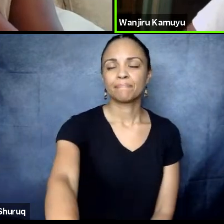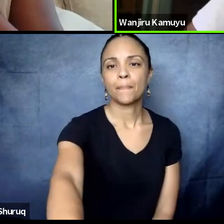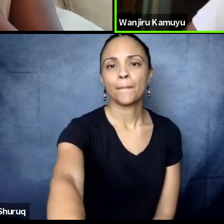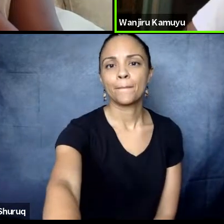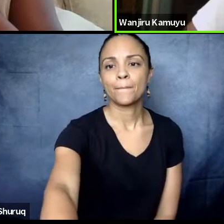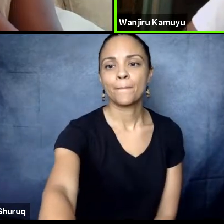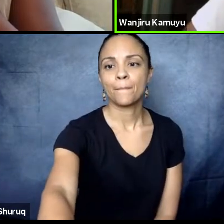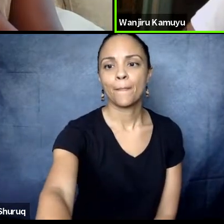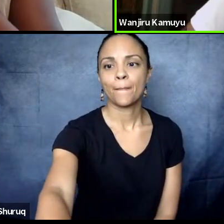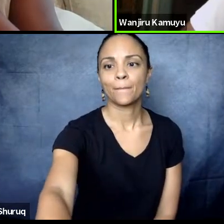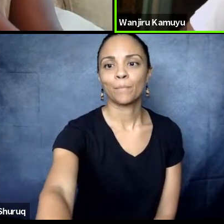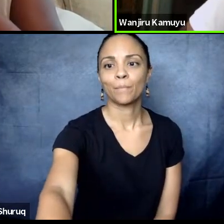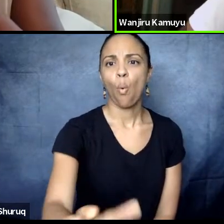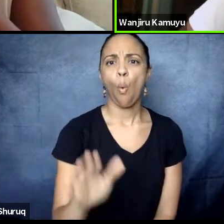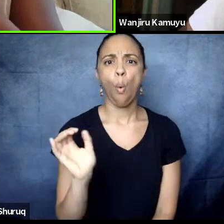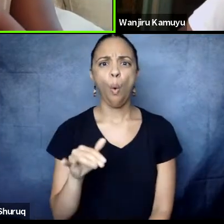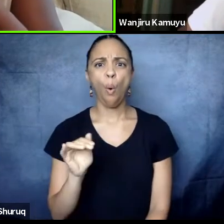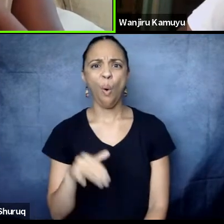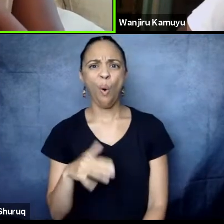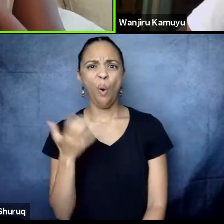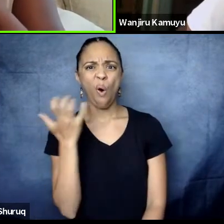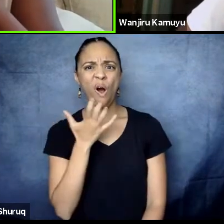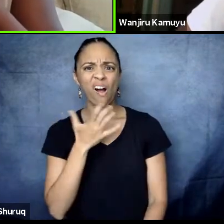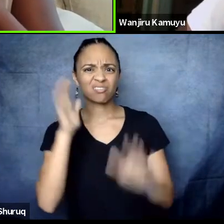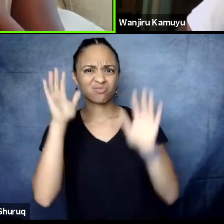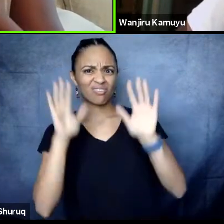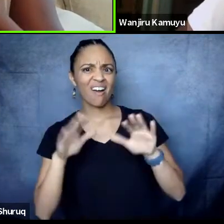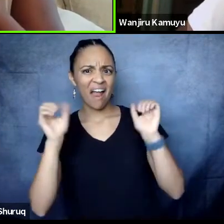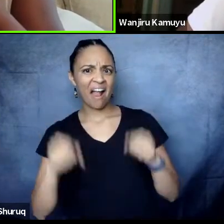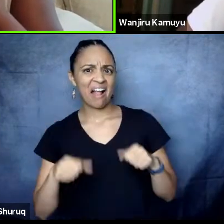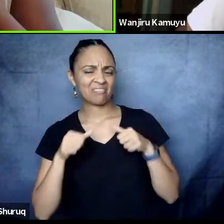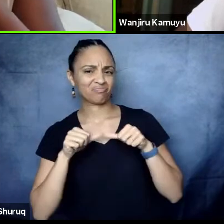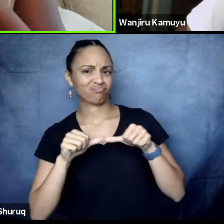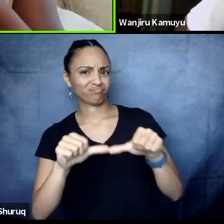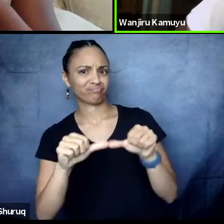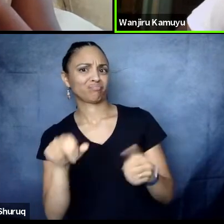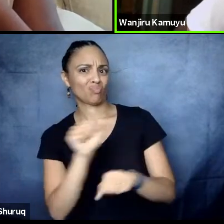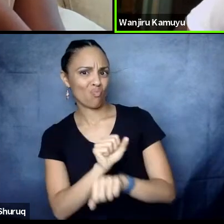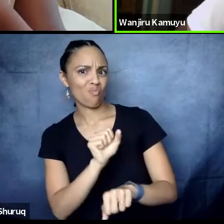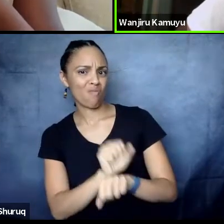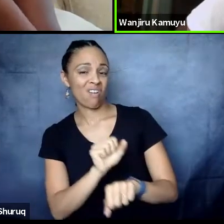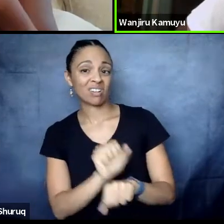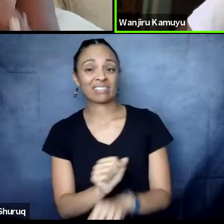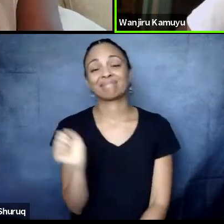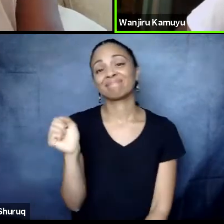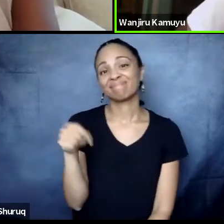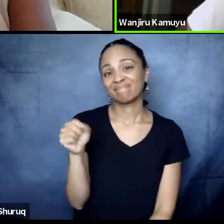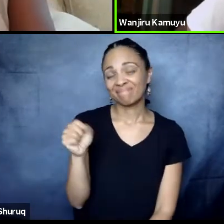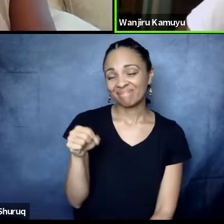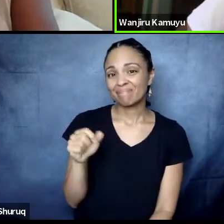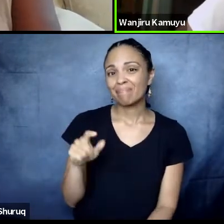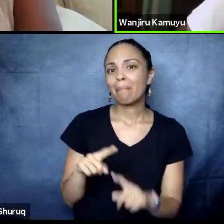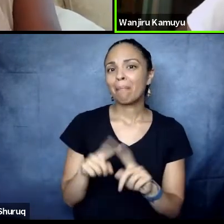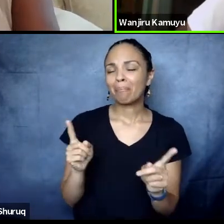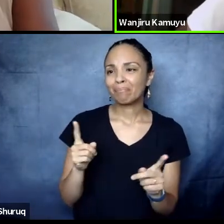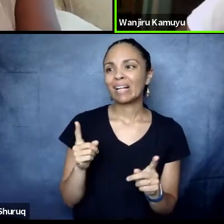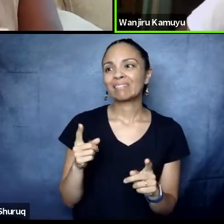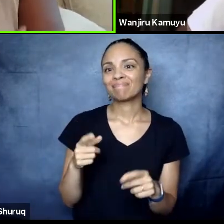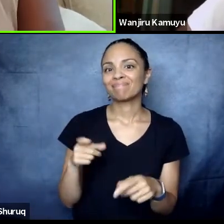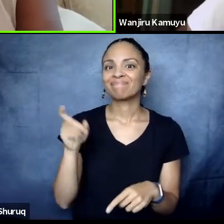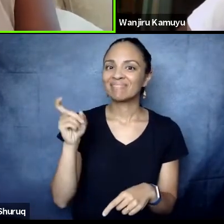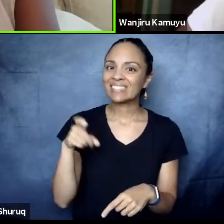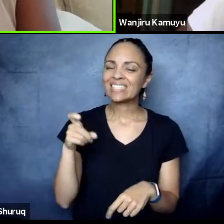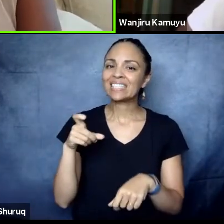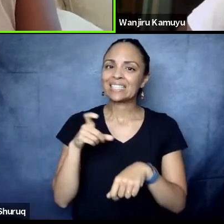continue your juices flowing. Yeah. But it didn't, it took a minute. Right. It a minute to get used to, you know,